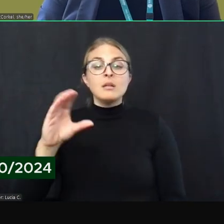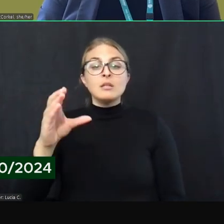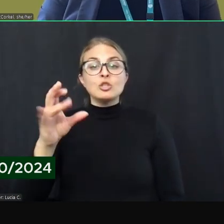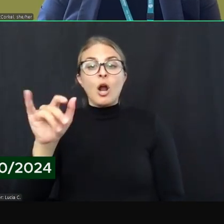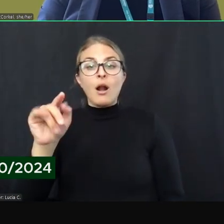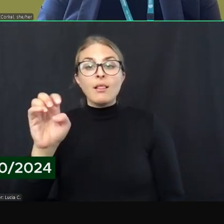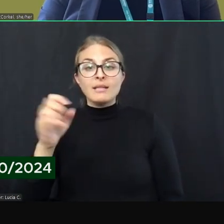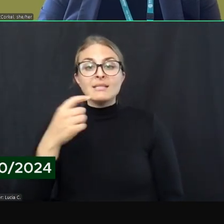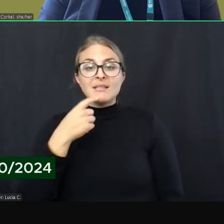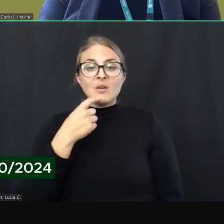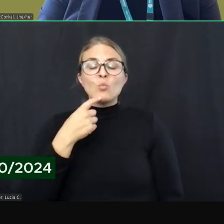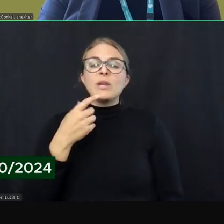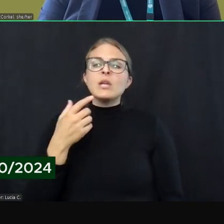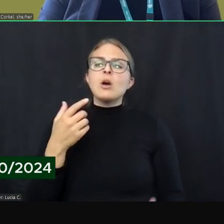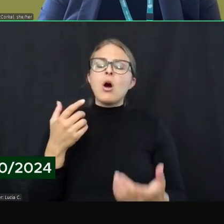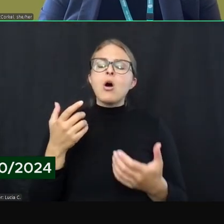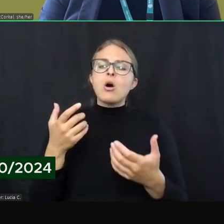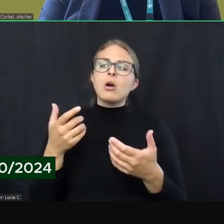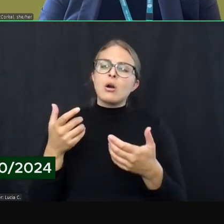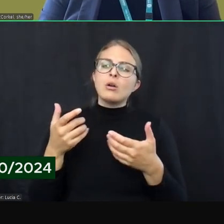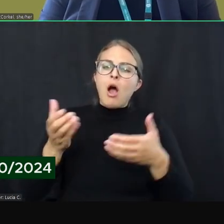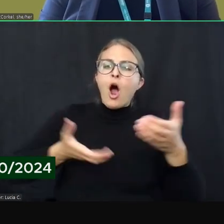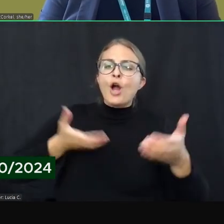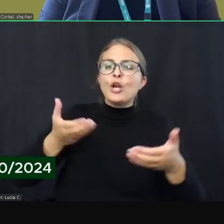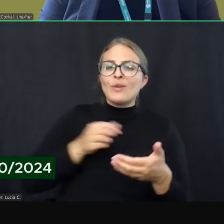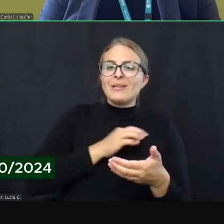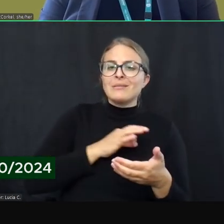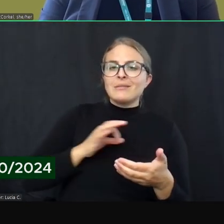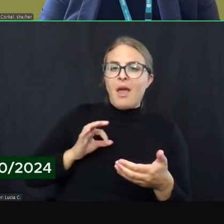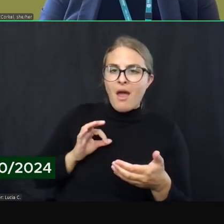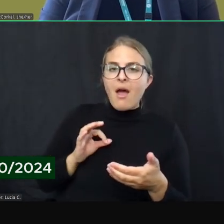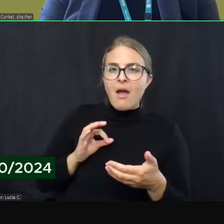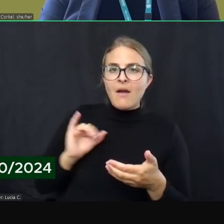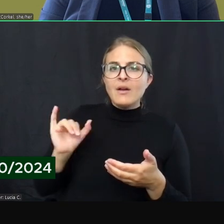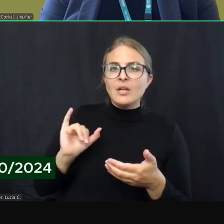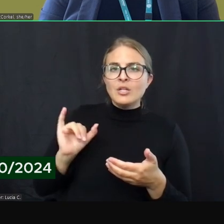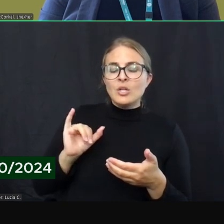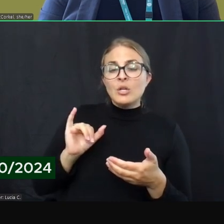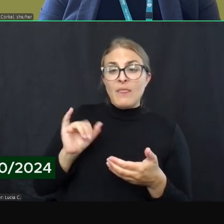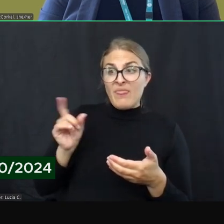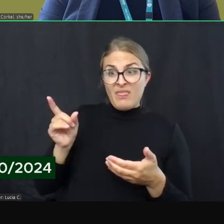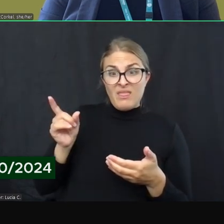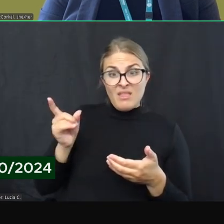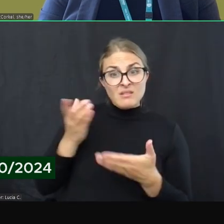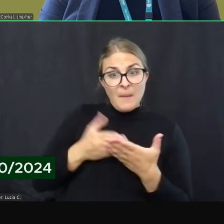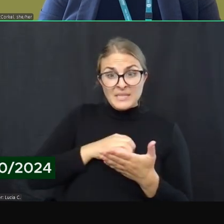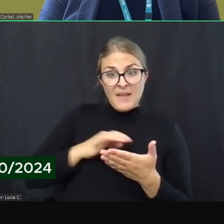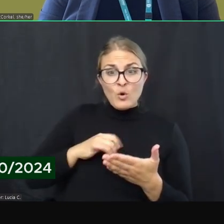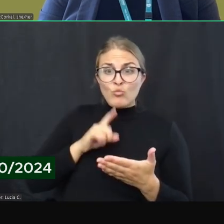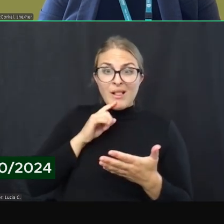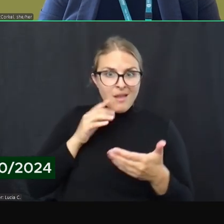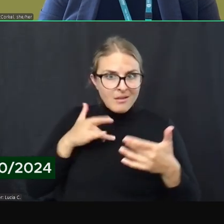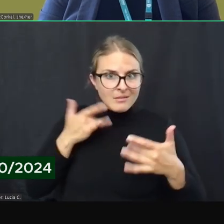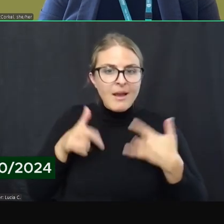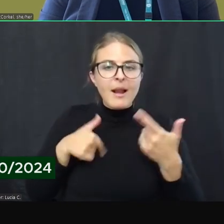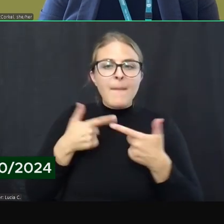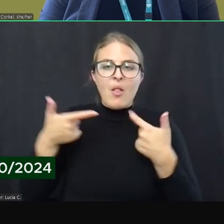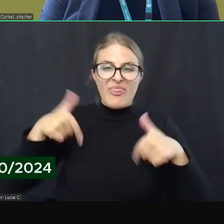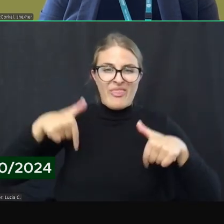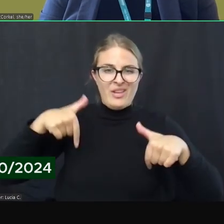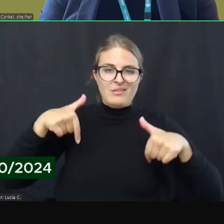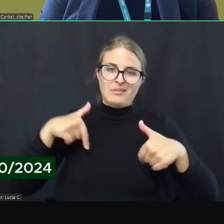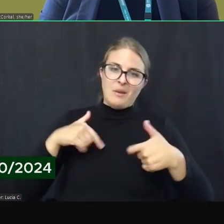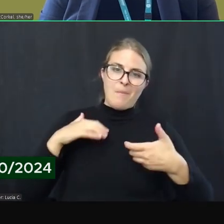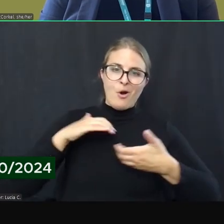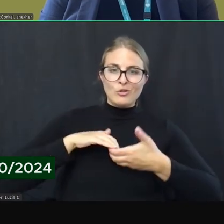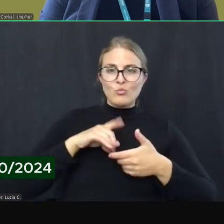attracting staff for the various positions we have who are very excited about this partnership and very excited to be part of filling